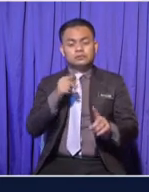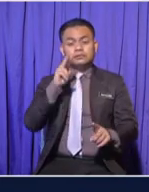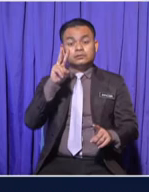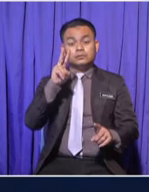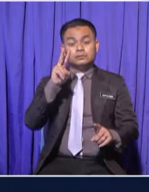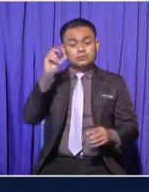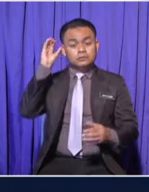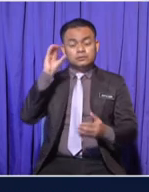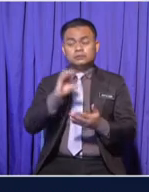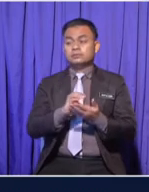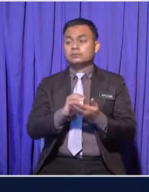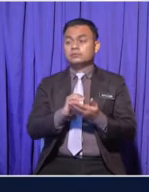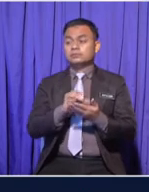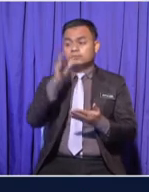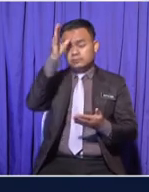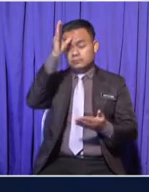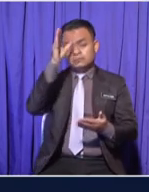And his son